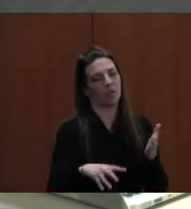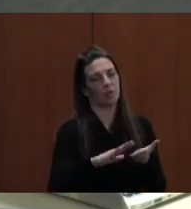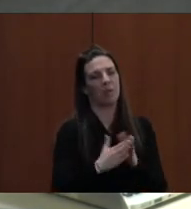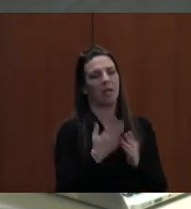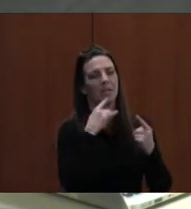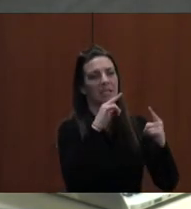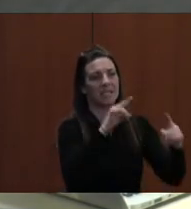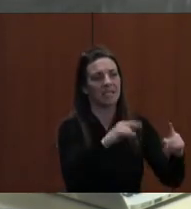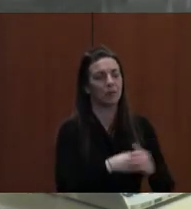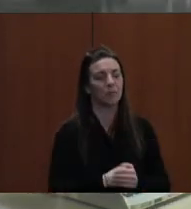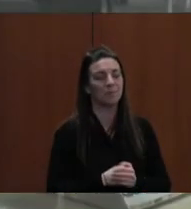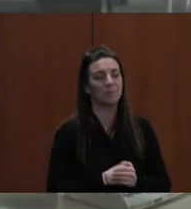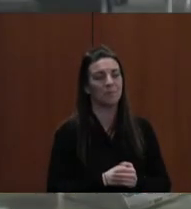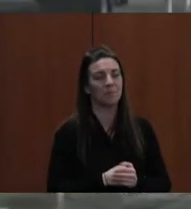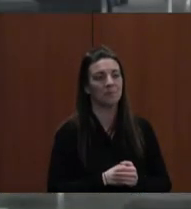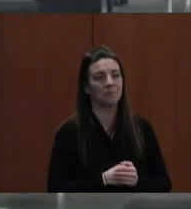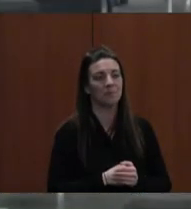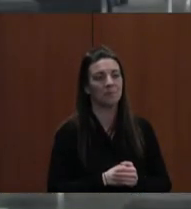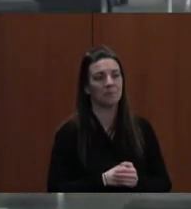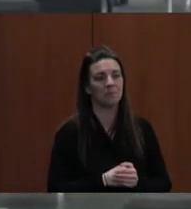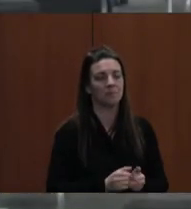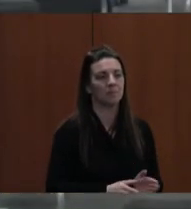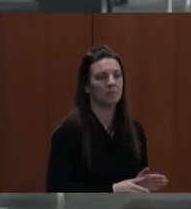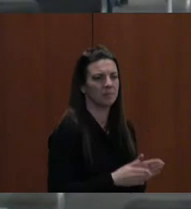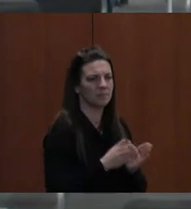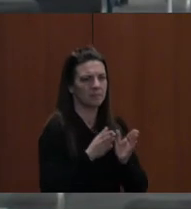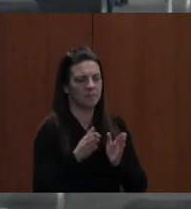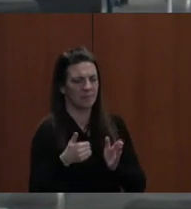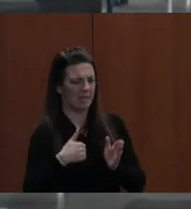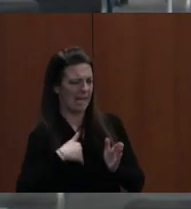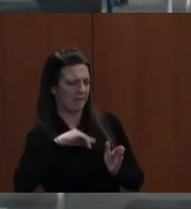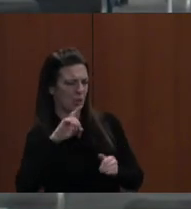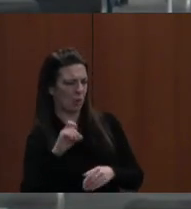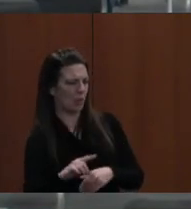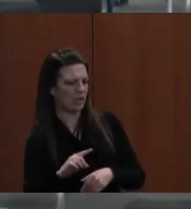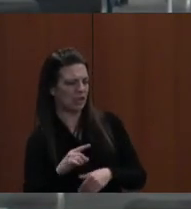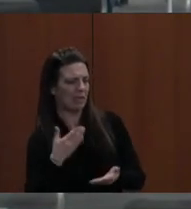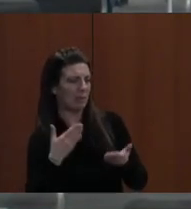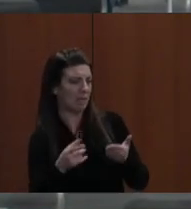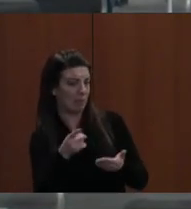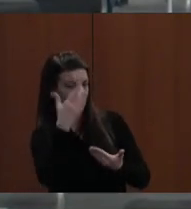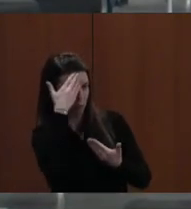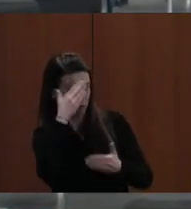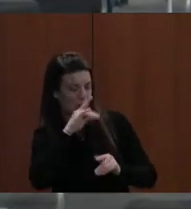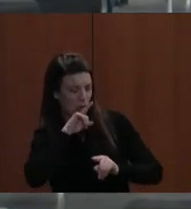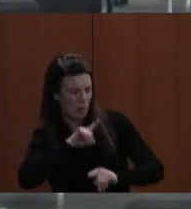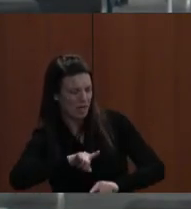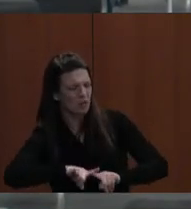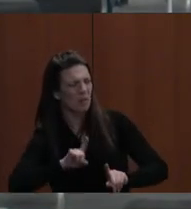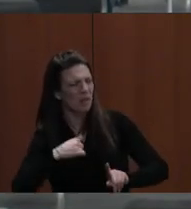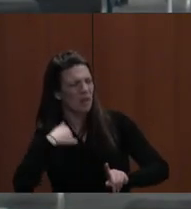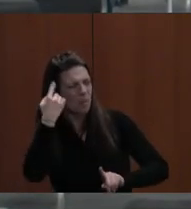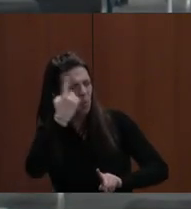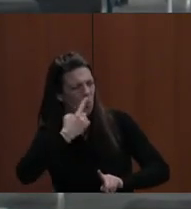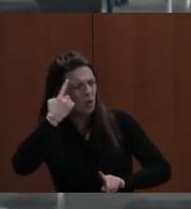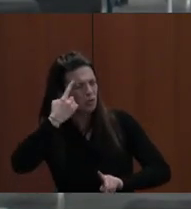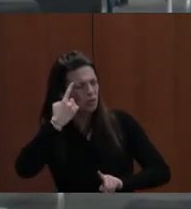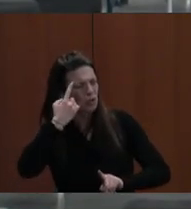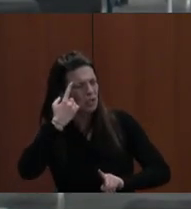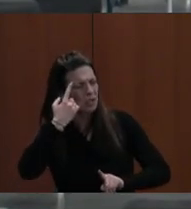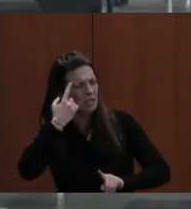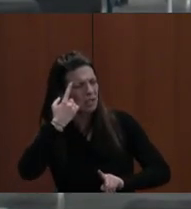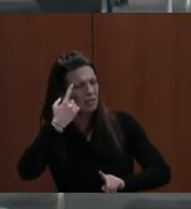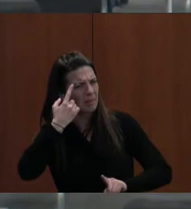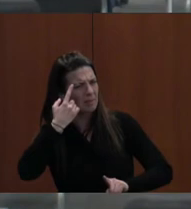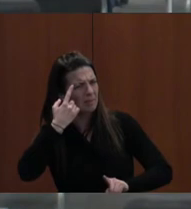I had a question for you. And maybe you don't know this answer. I wonder what the difference was in